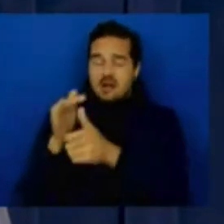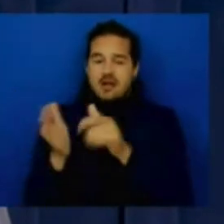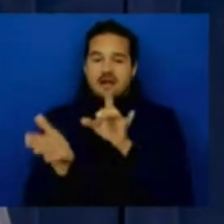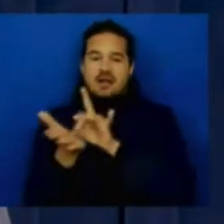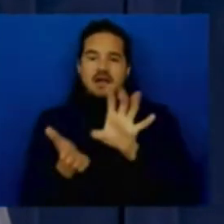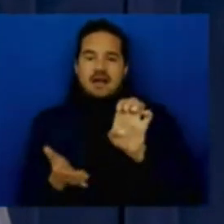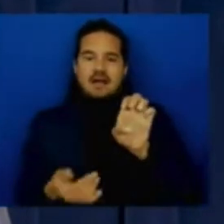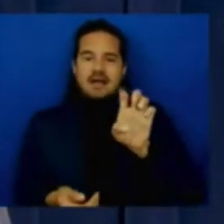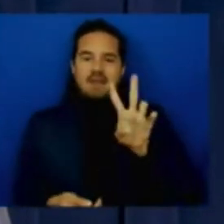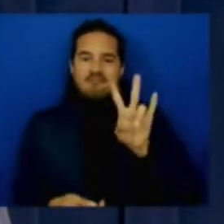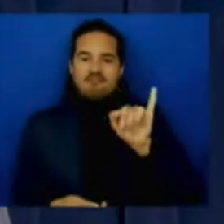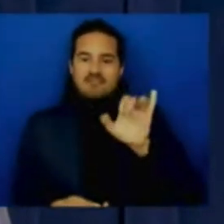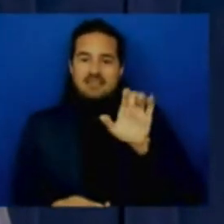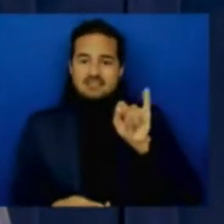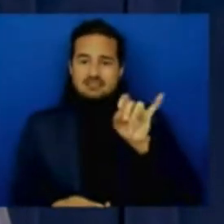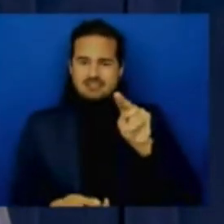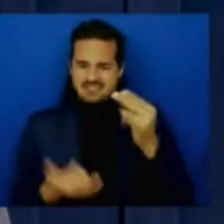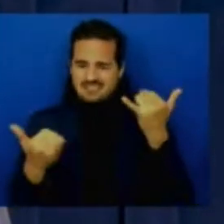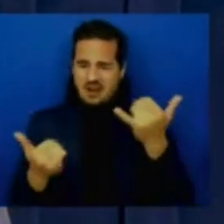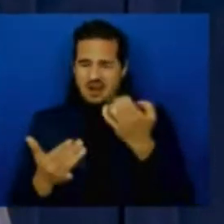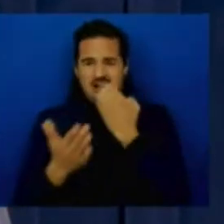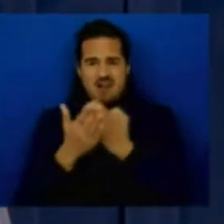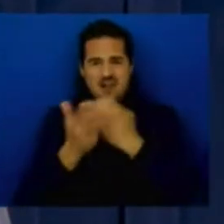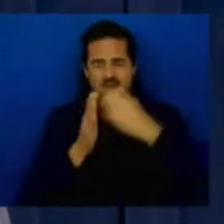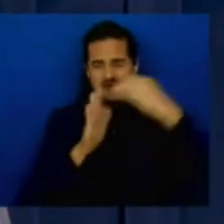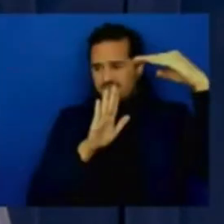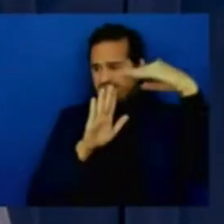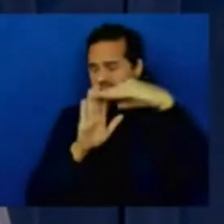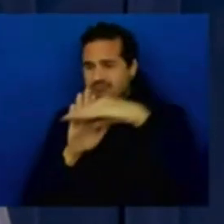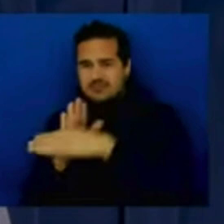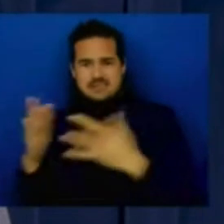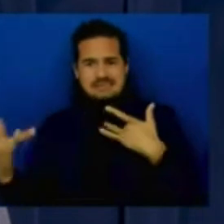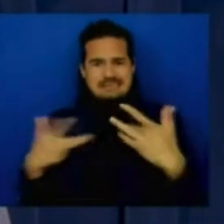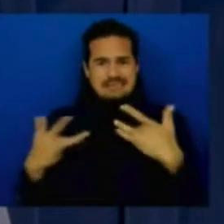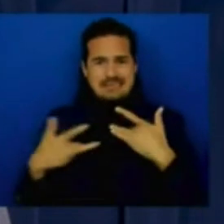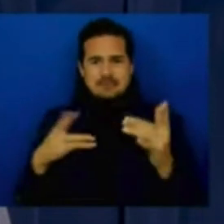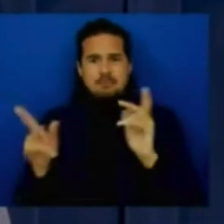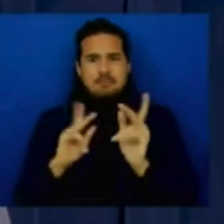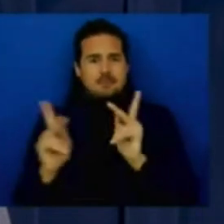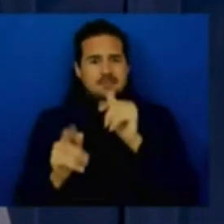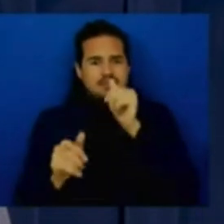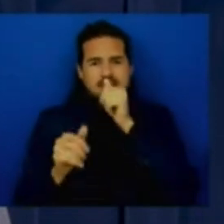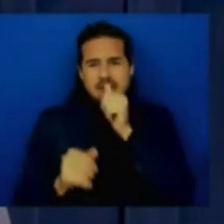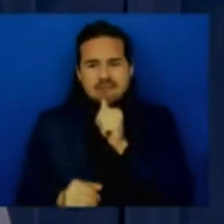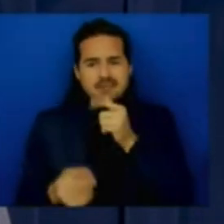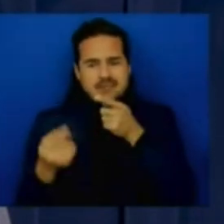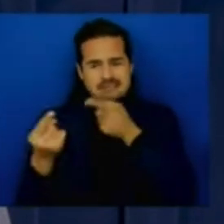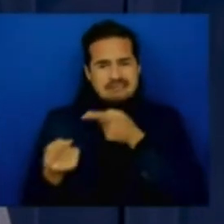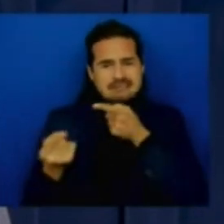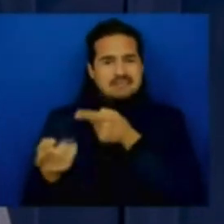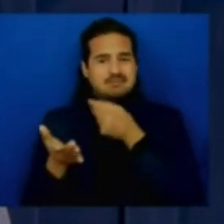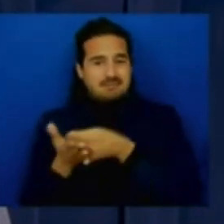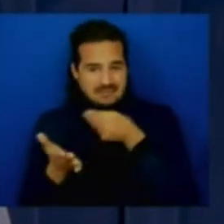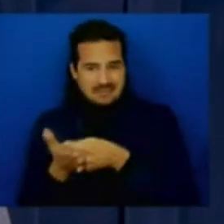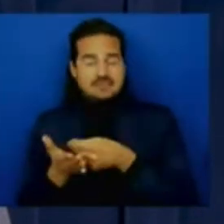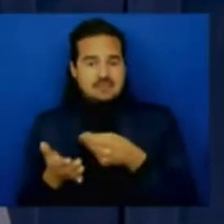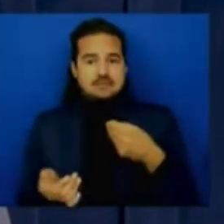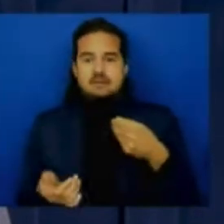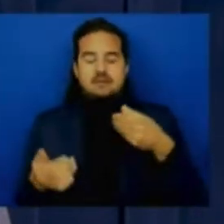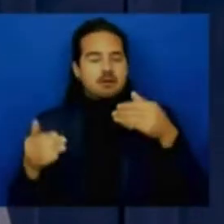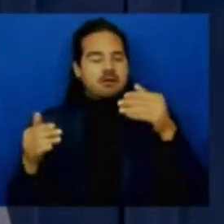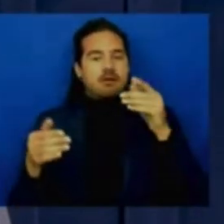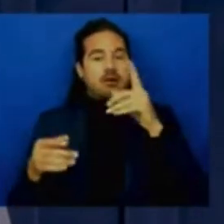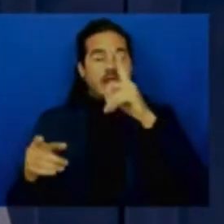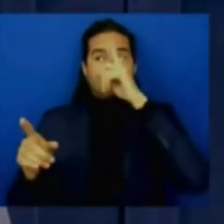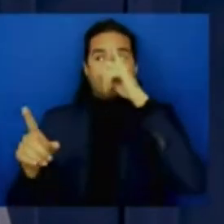struggling and suffering through is the issue uh and we have not lost sight of that and i just want to thank the leadership in